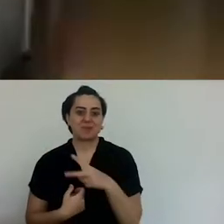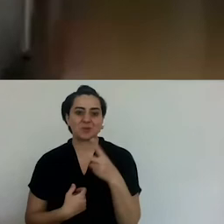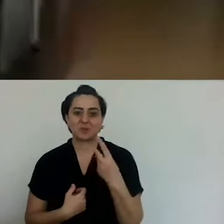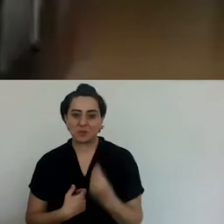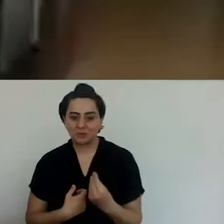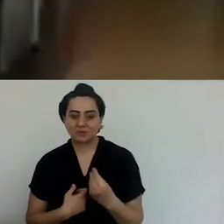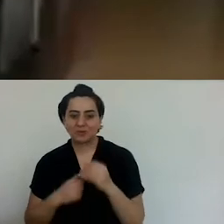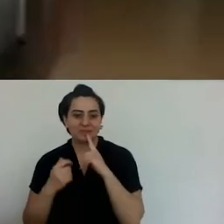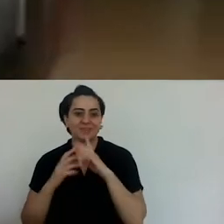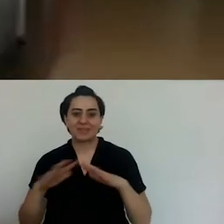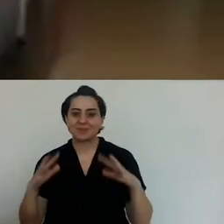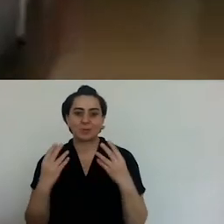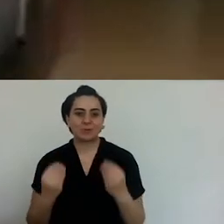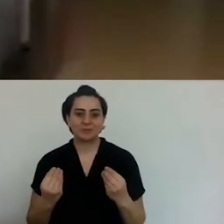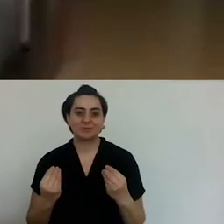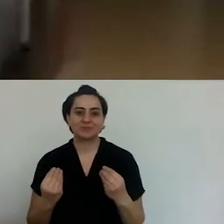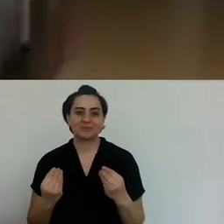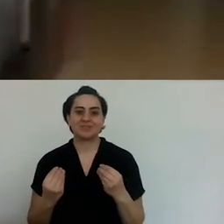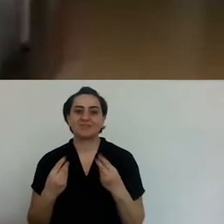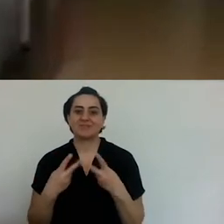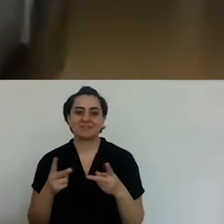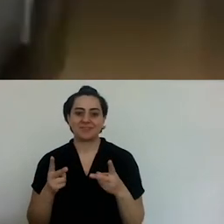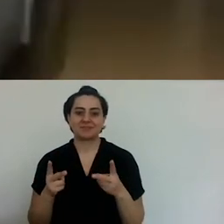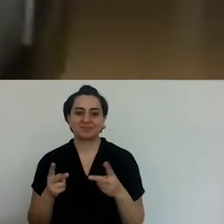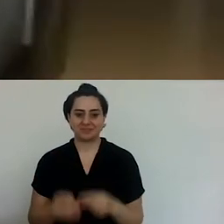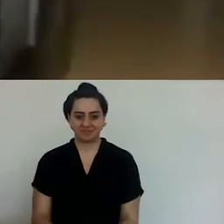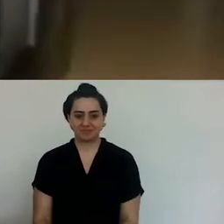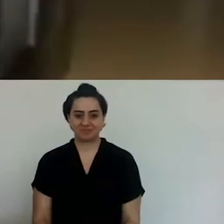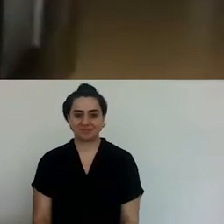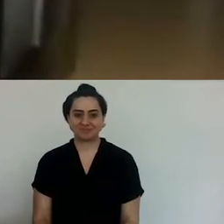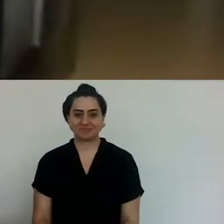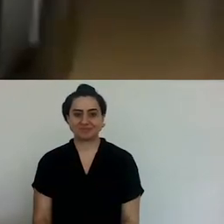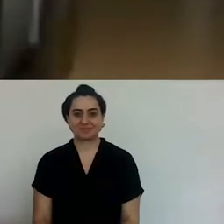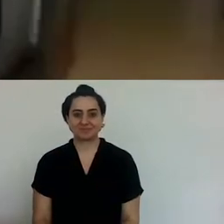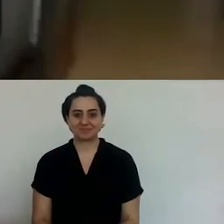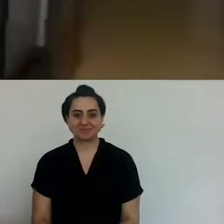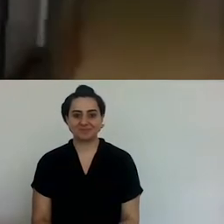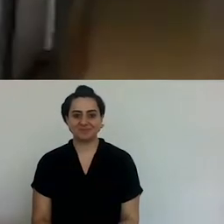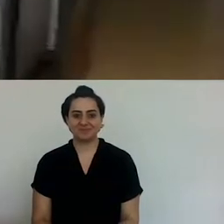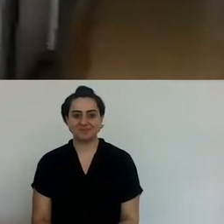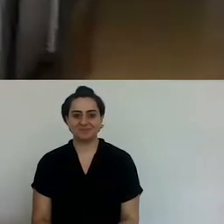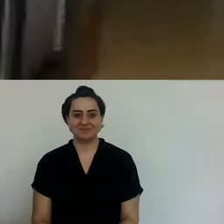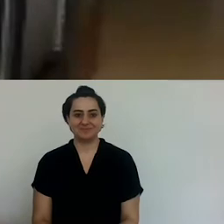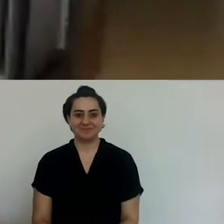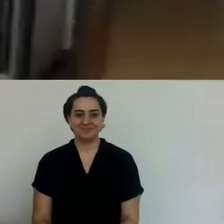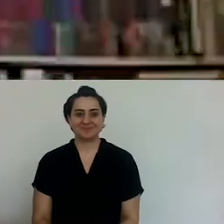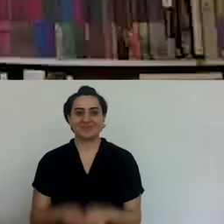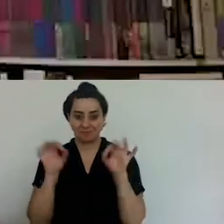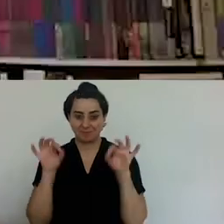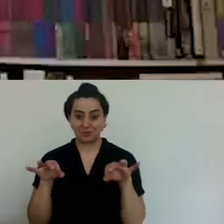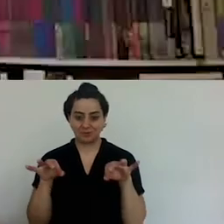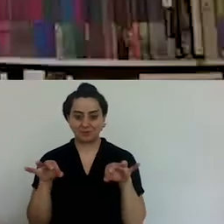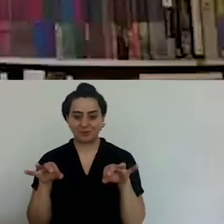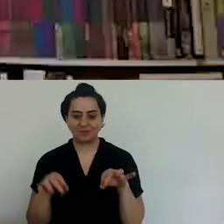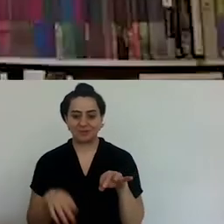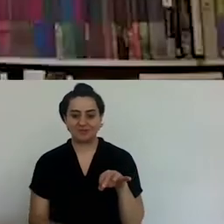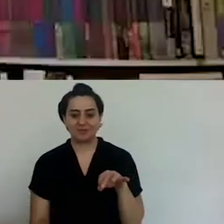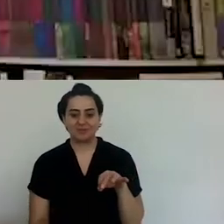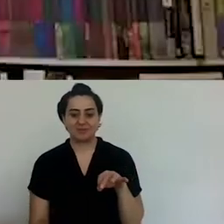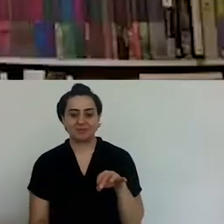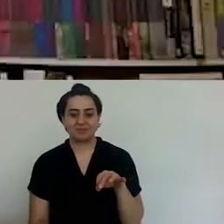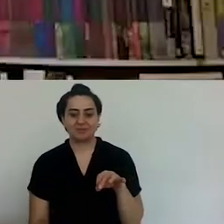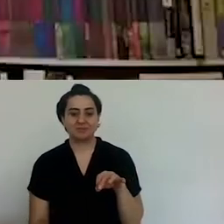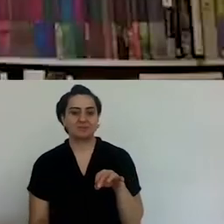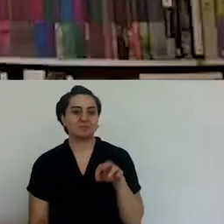saying in Turkish, even if my dad came out of the sea, I would eat him. The same goes for me. I would eat anything that would come out of the